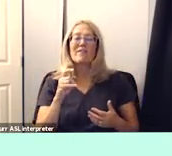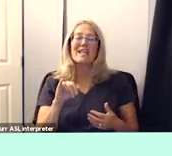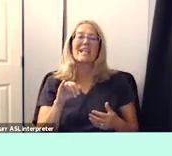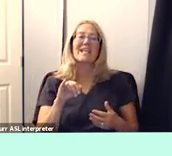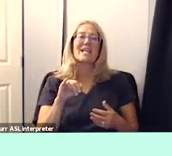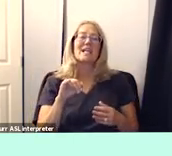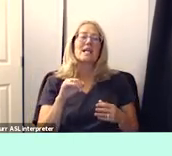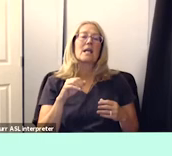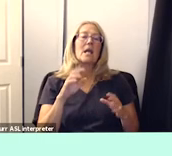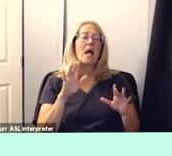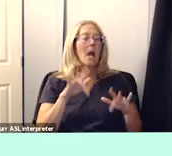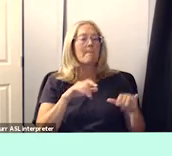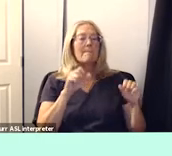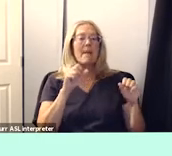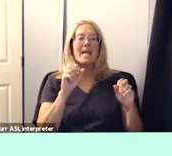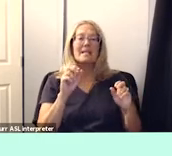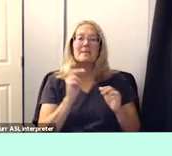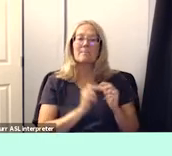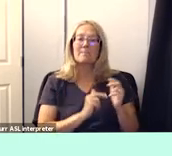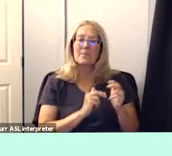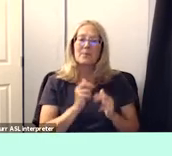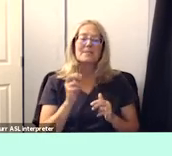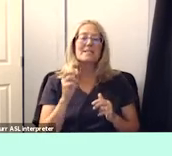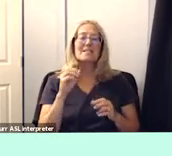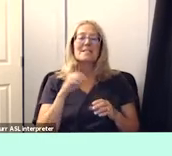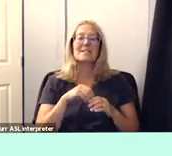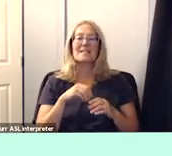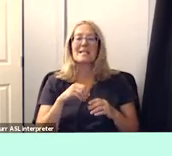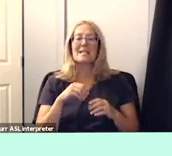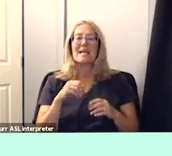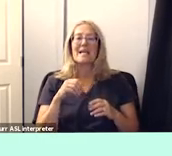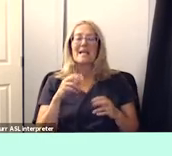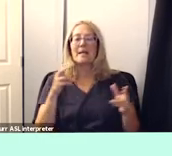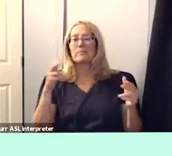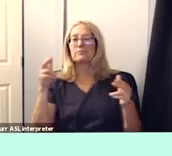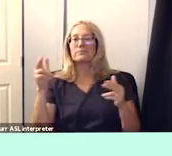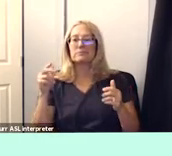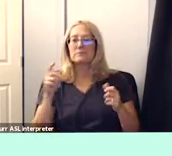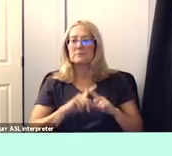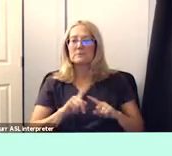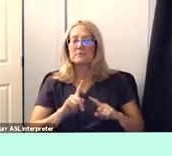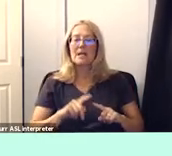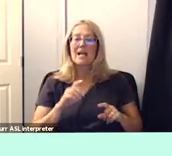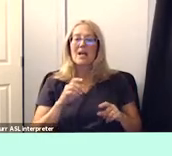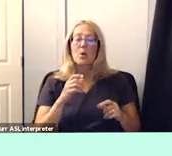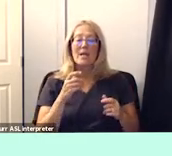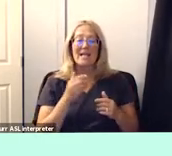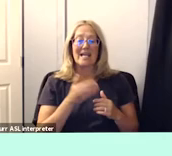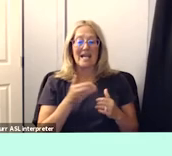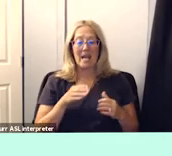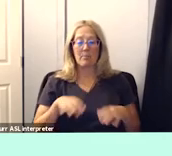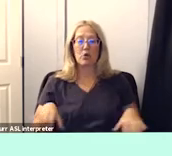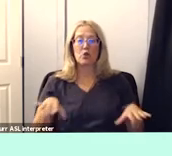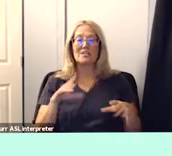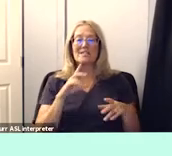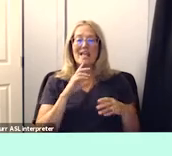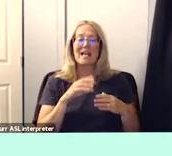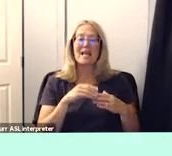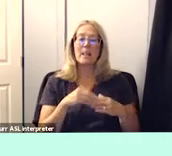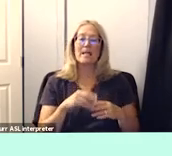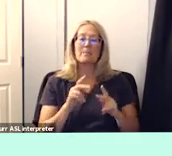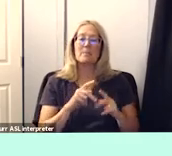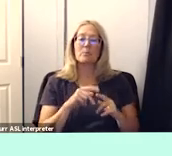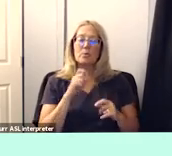other signs of disorder in neighborhoods would create an environment that that would lead people to commit more